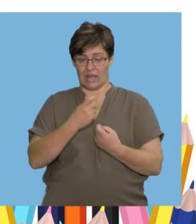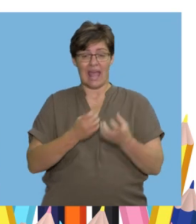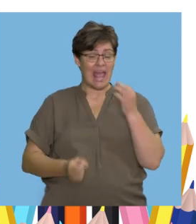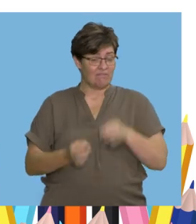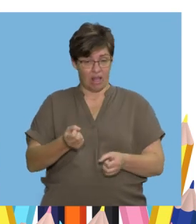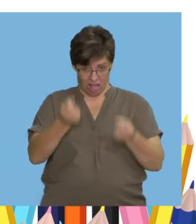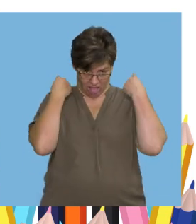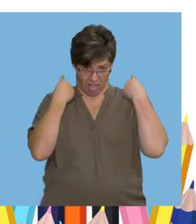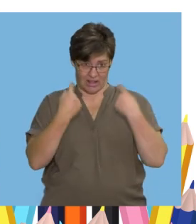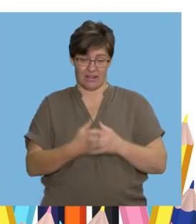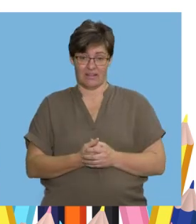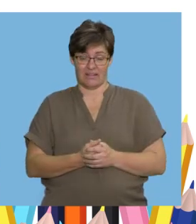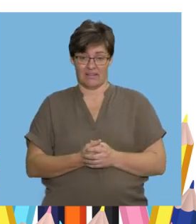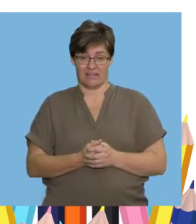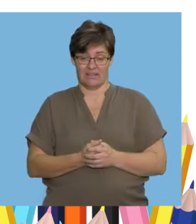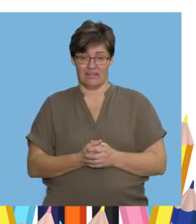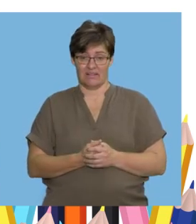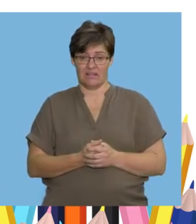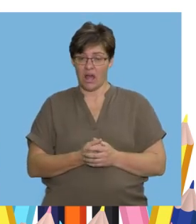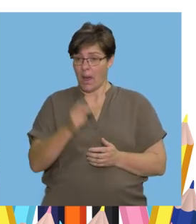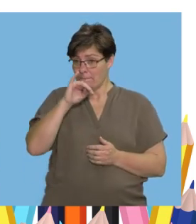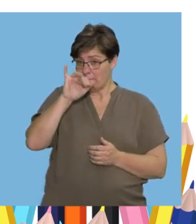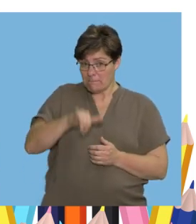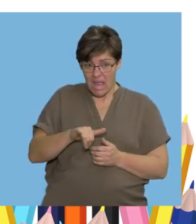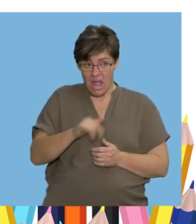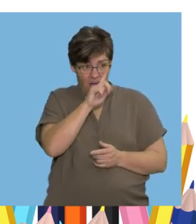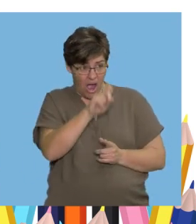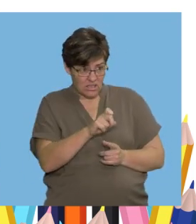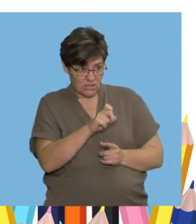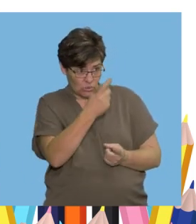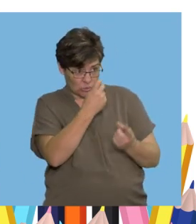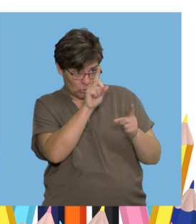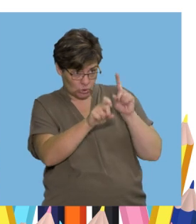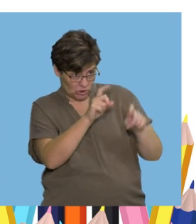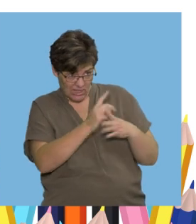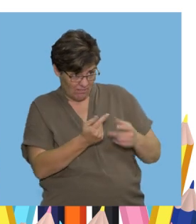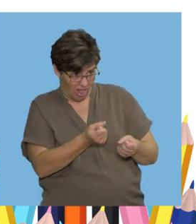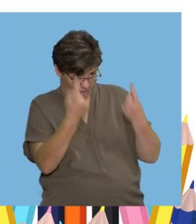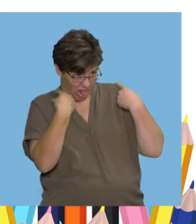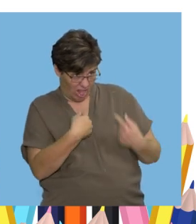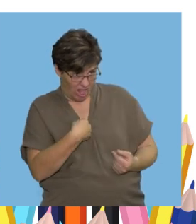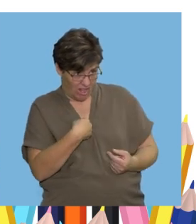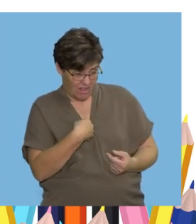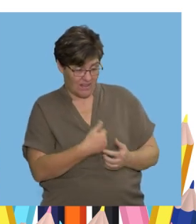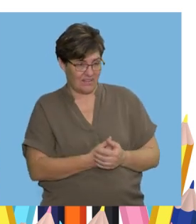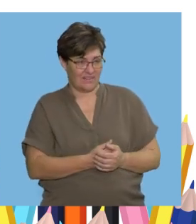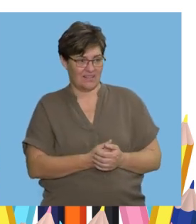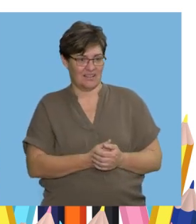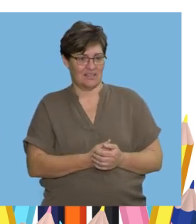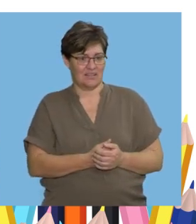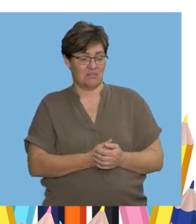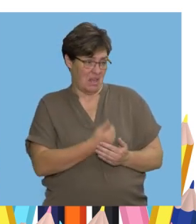questions If you do not understand May we ask you questions If we do not understand?